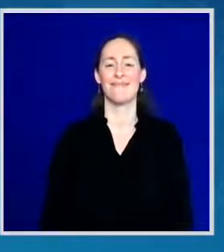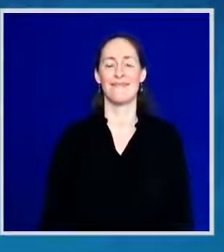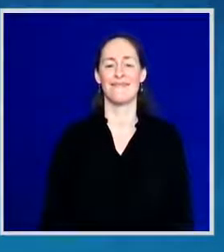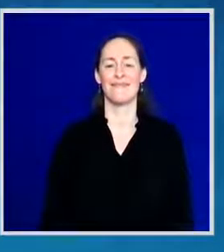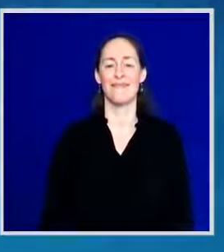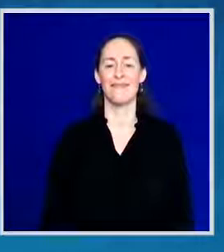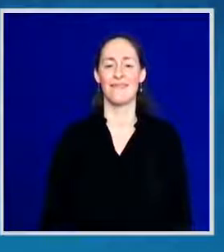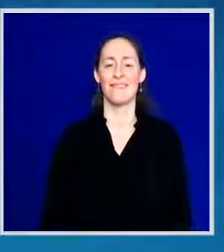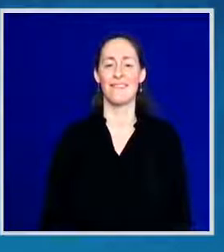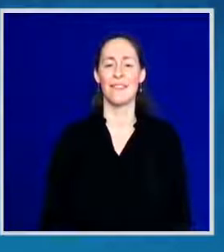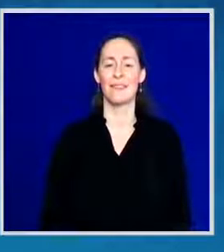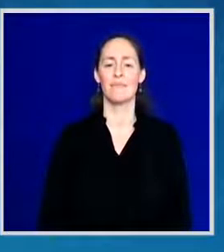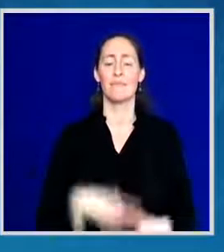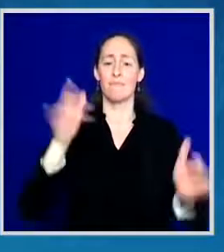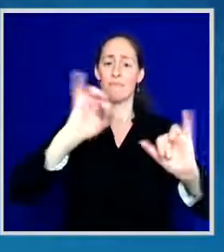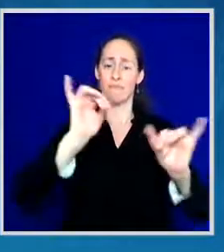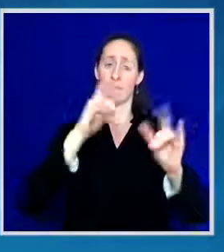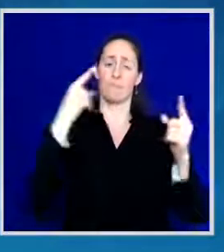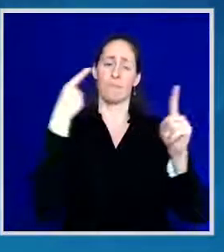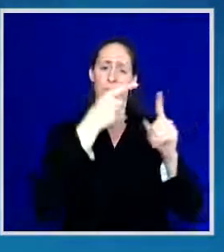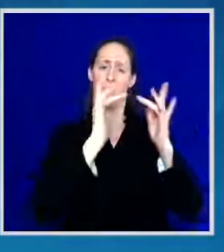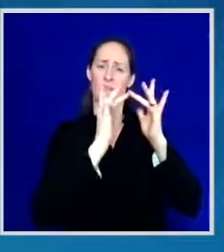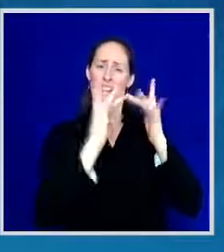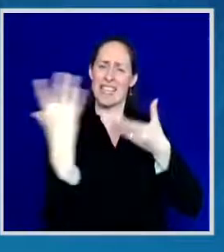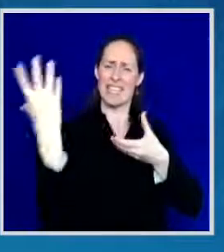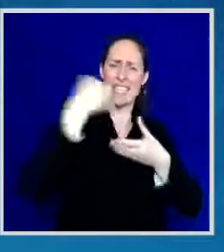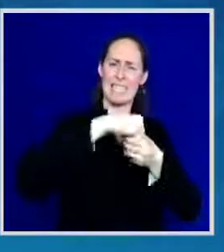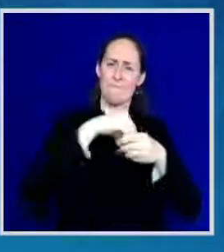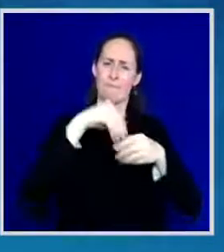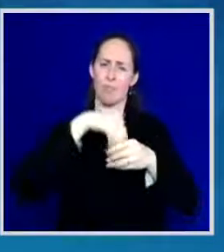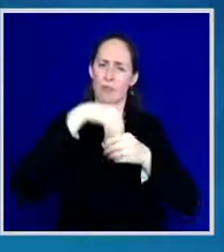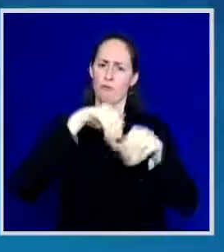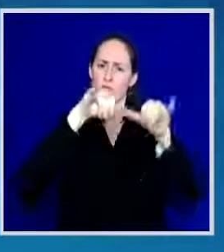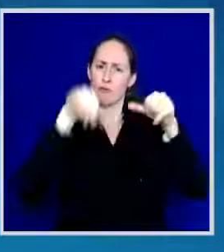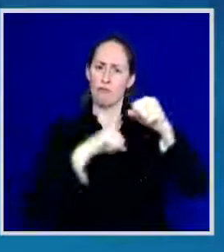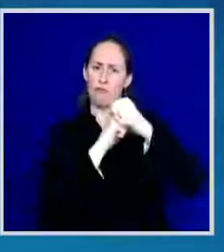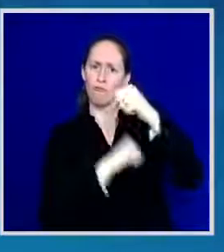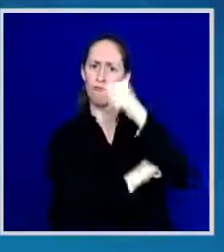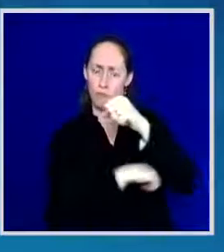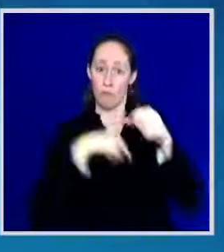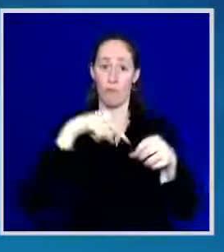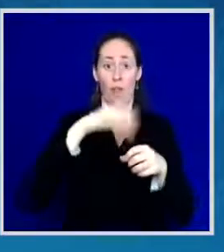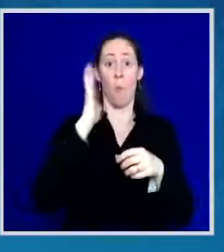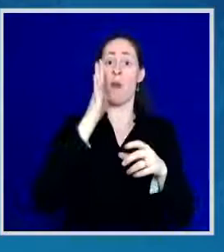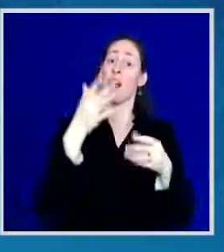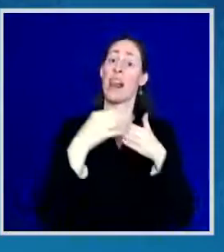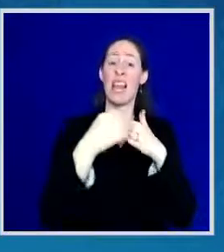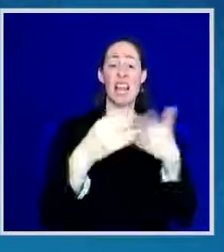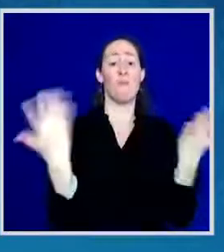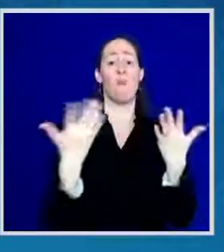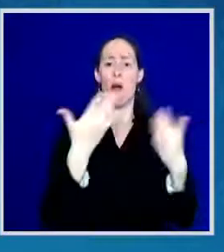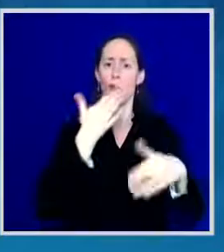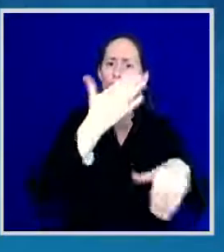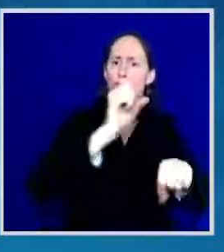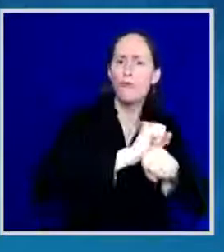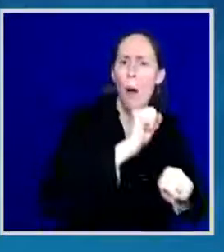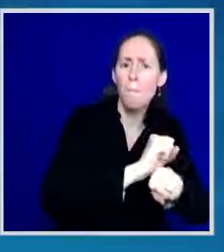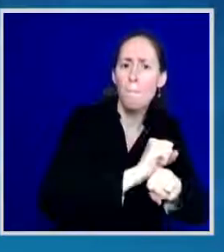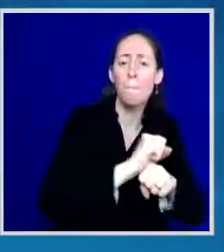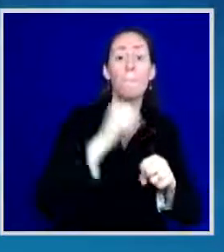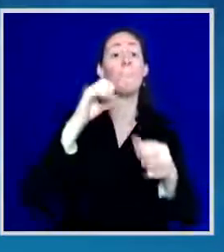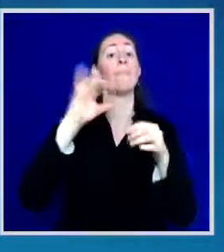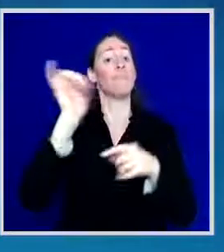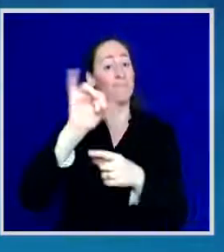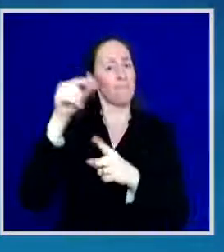such that we create good jobs, good union jobs. And as I have said it